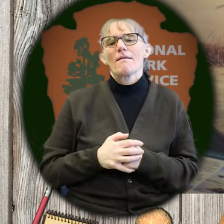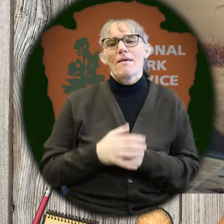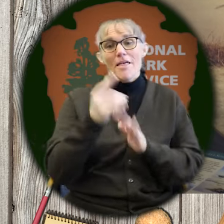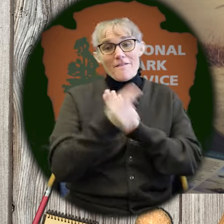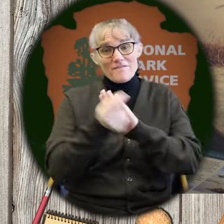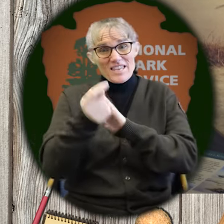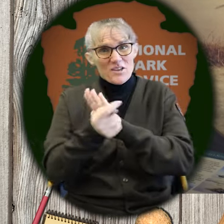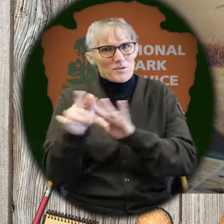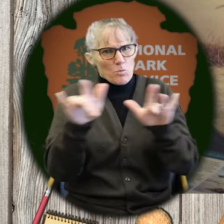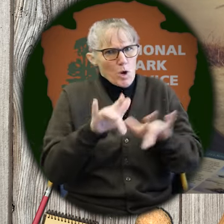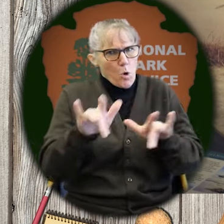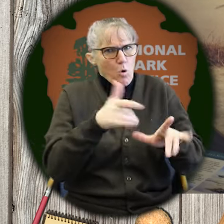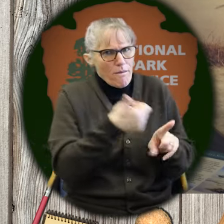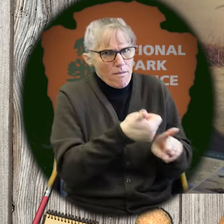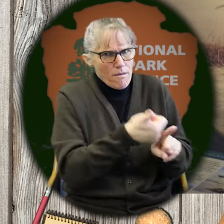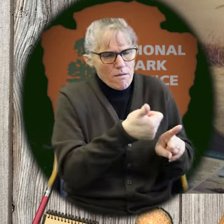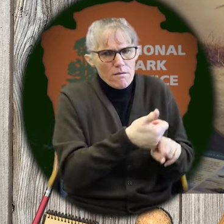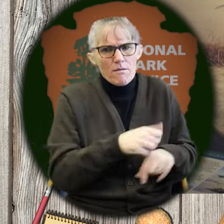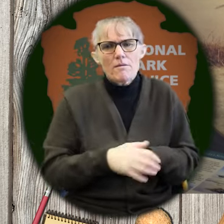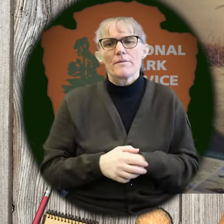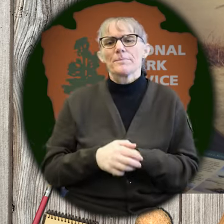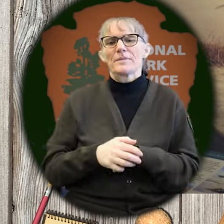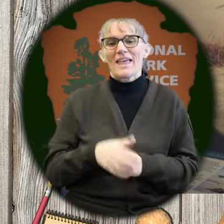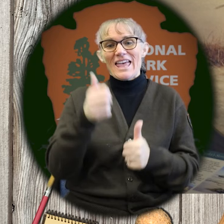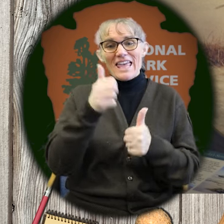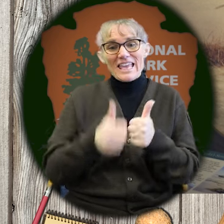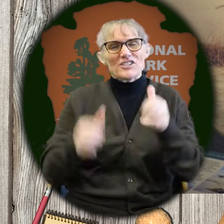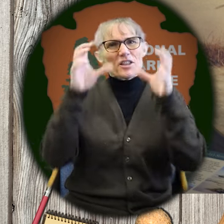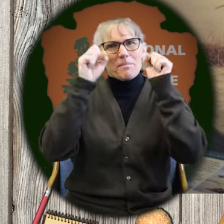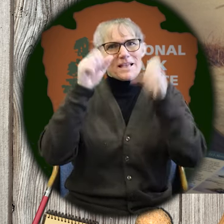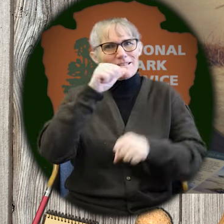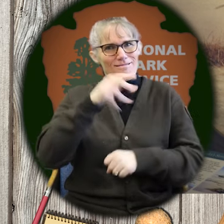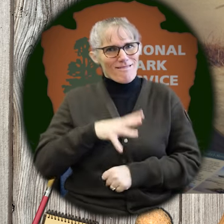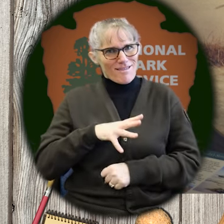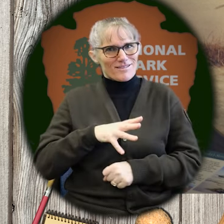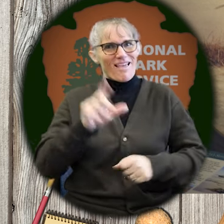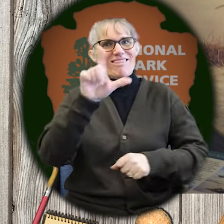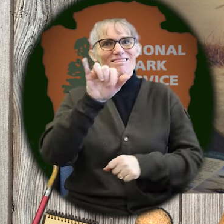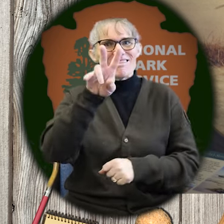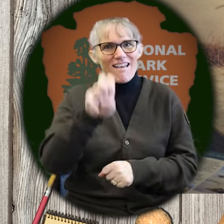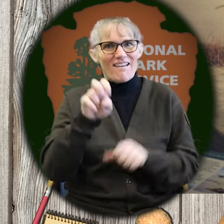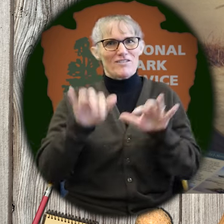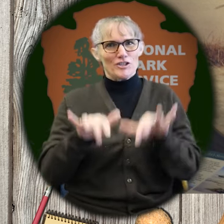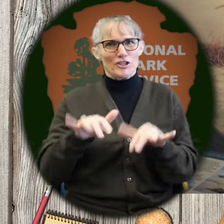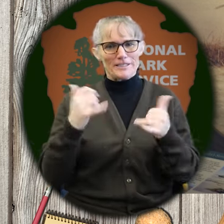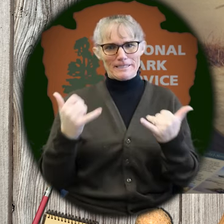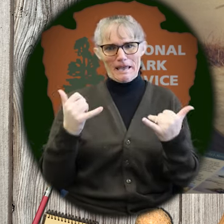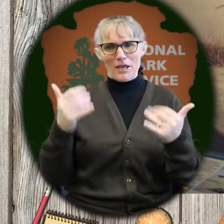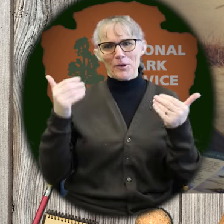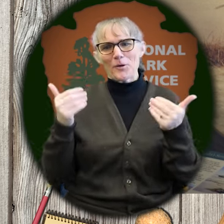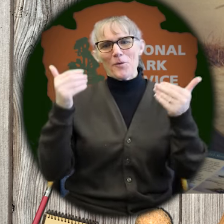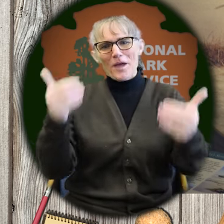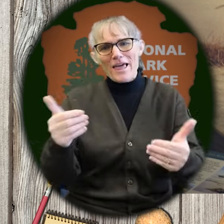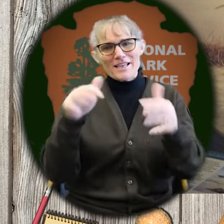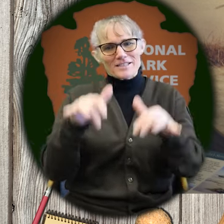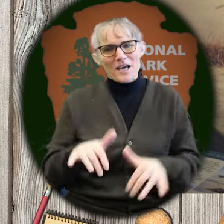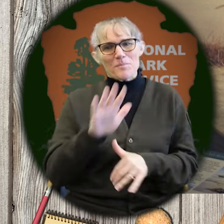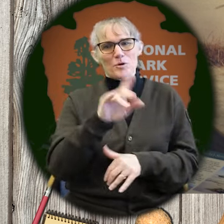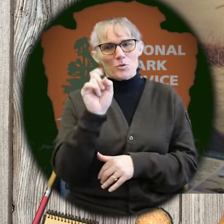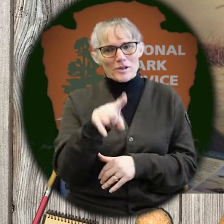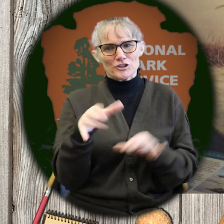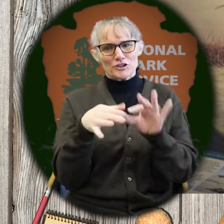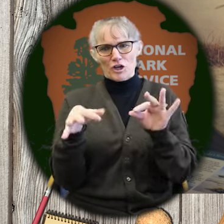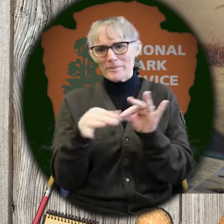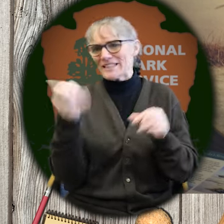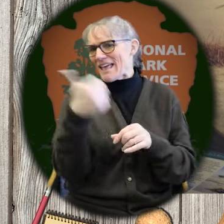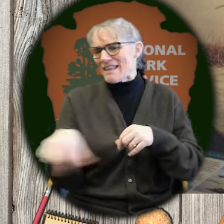Now while the videos are recorded today, each of these amazing ladies are live in the chat today. So go ahead and type your questions or